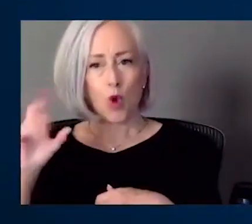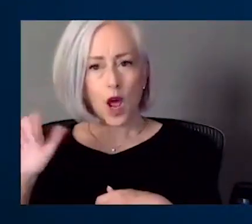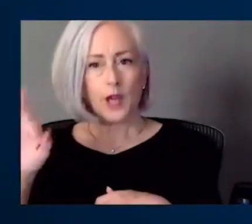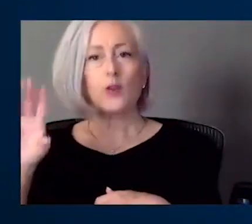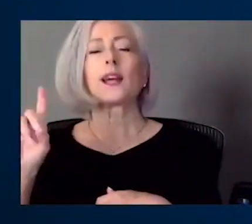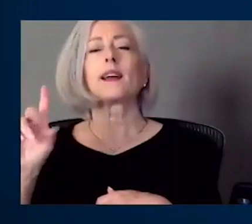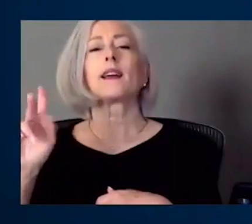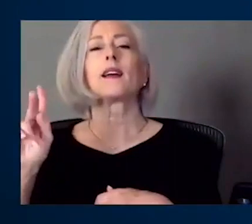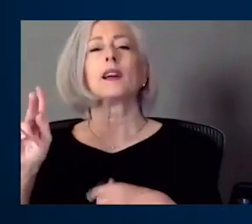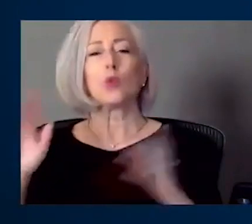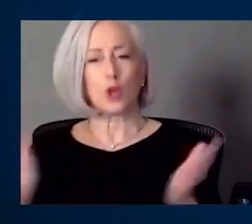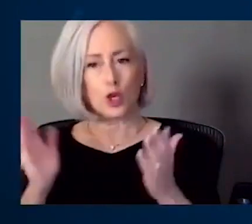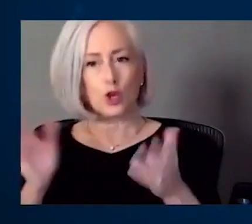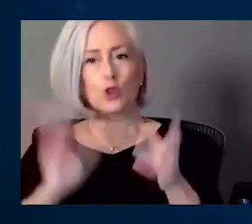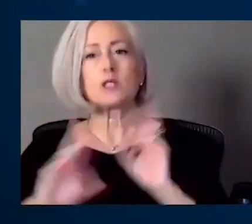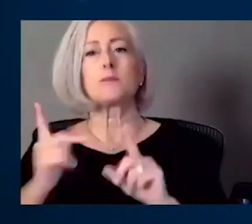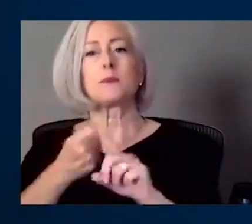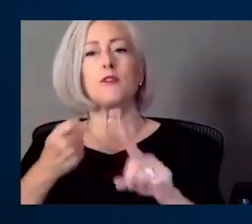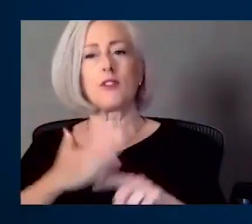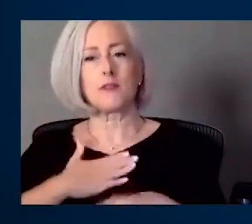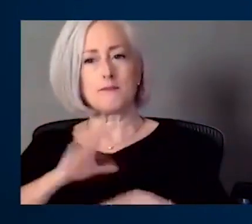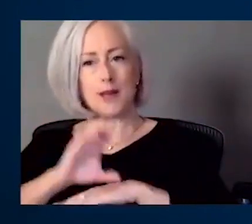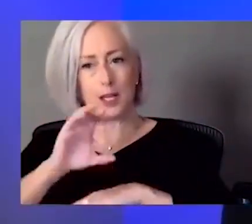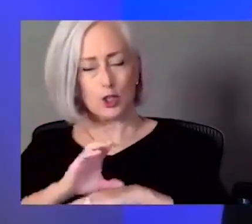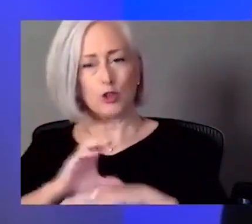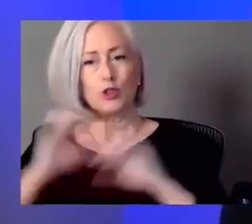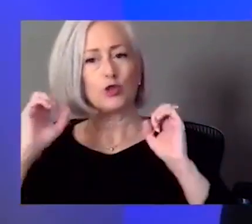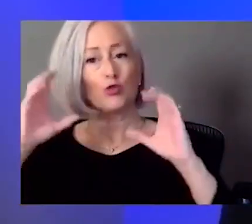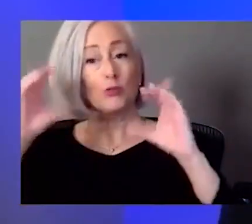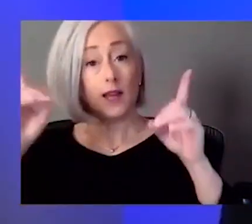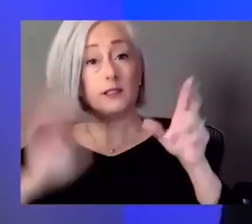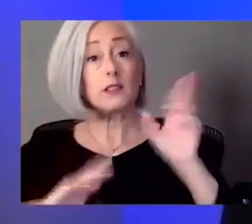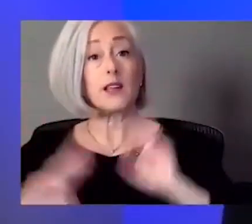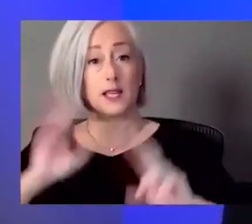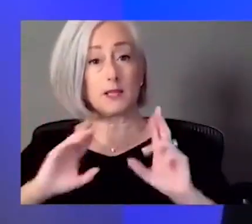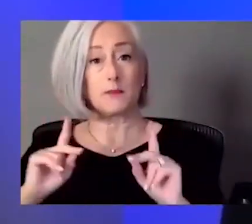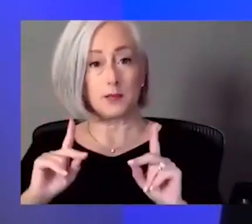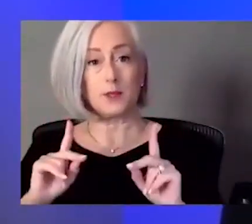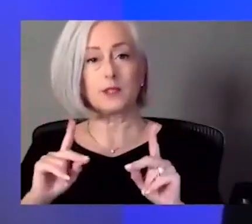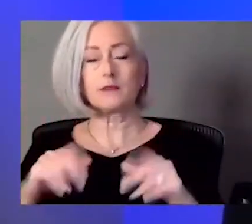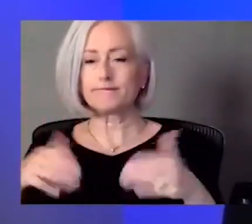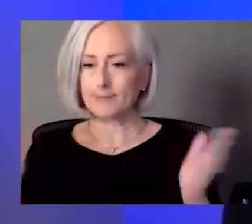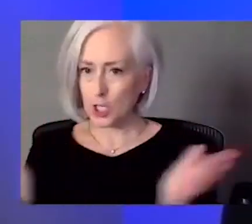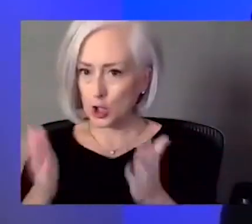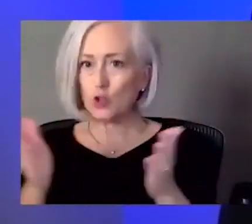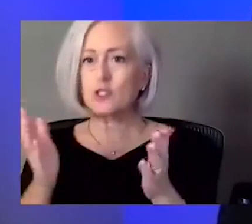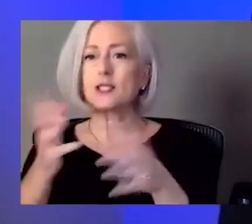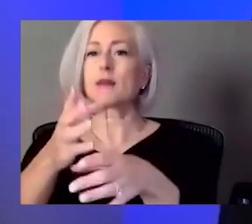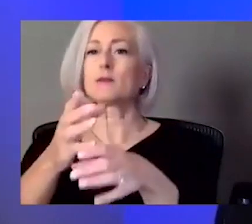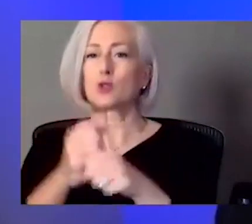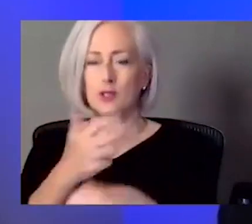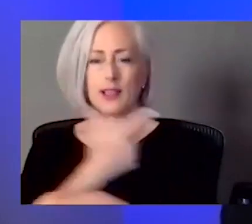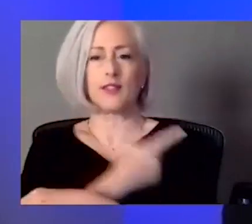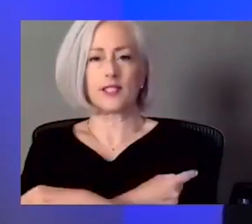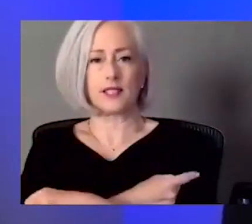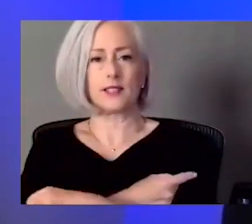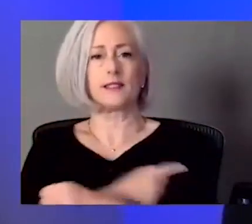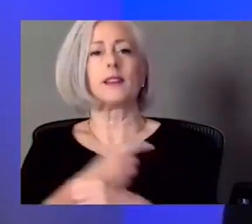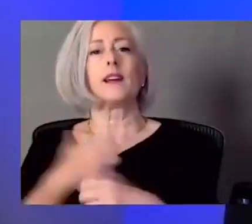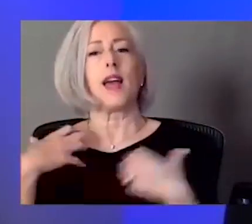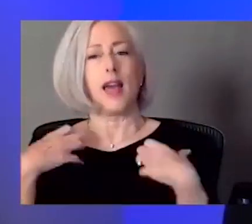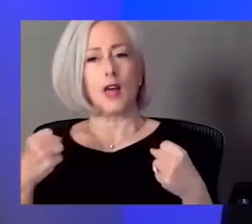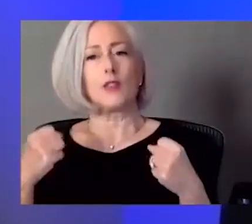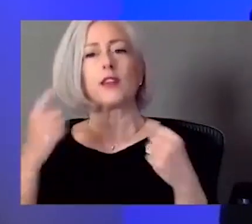try to keep people educated and getting those vaccines. And I think this is very healthy for all of us. And so